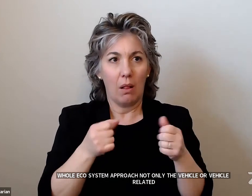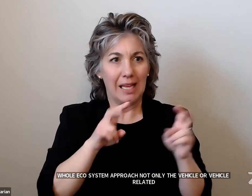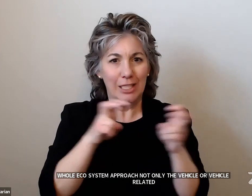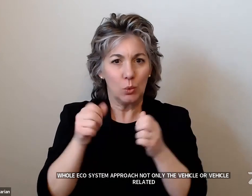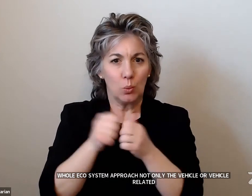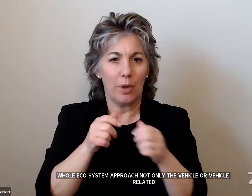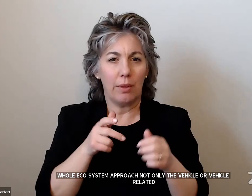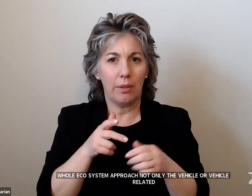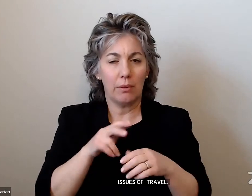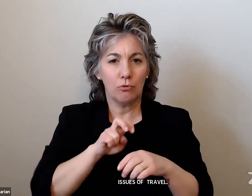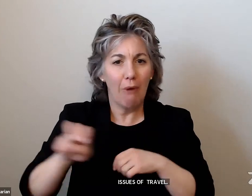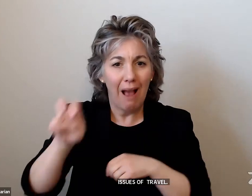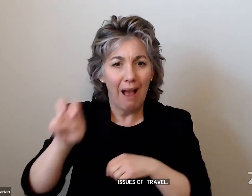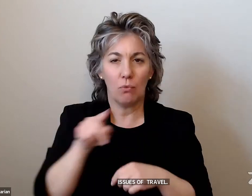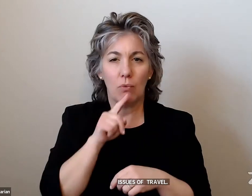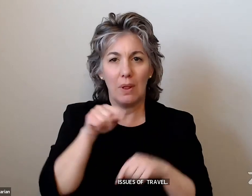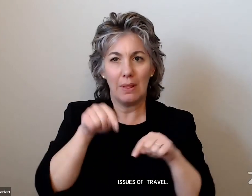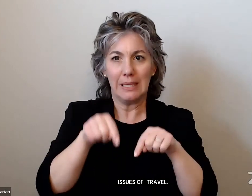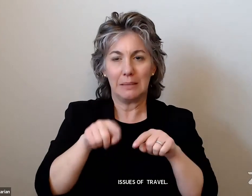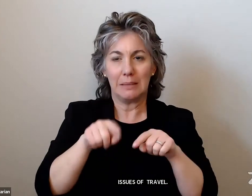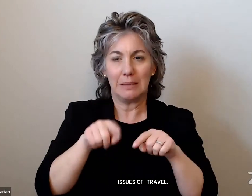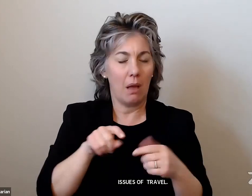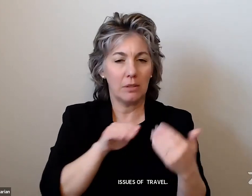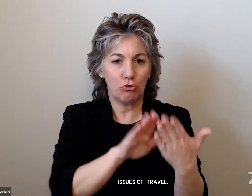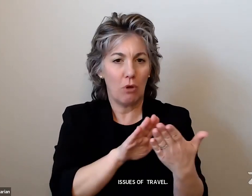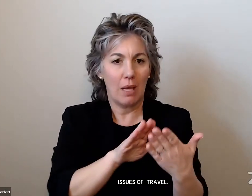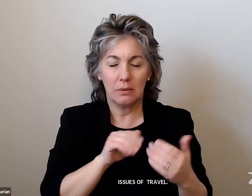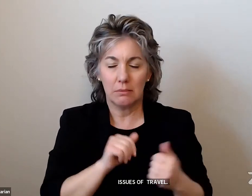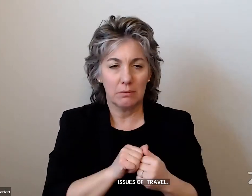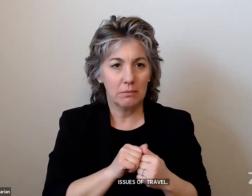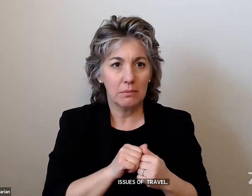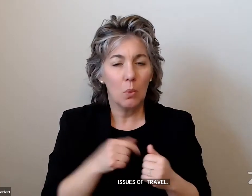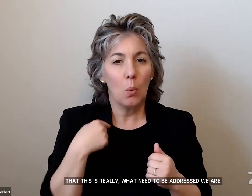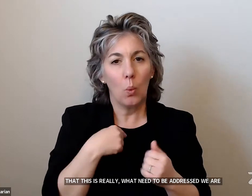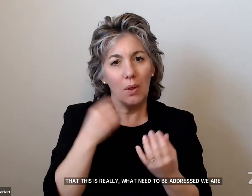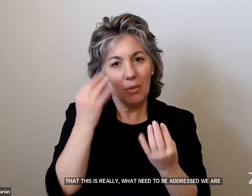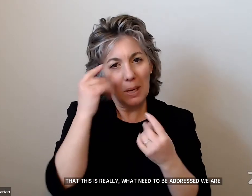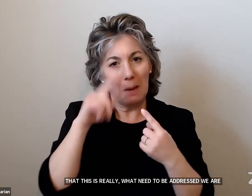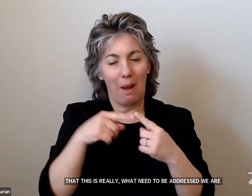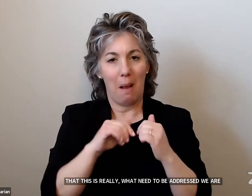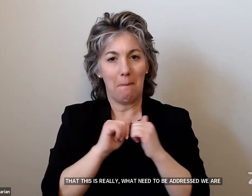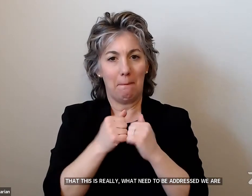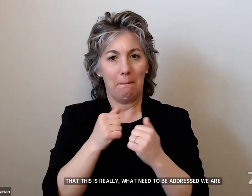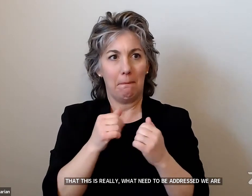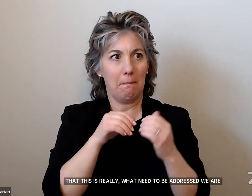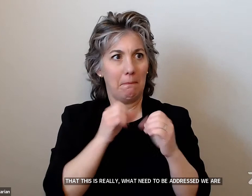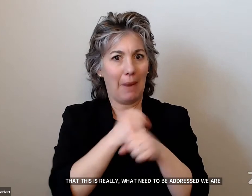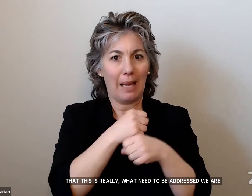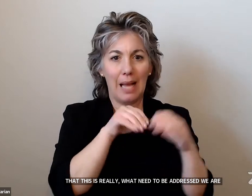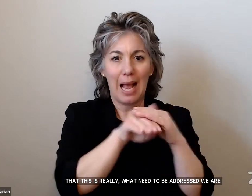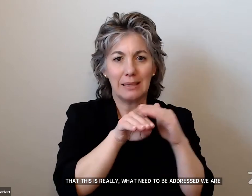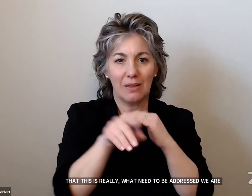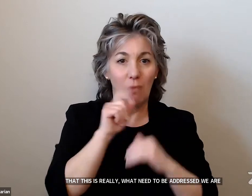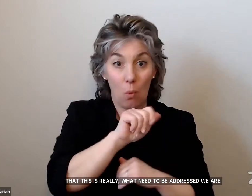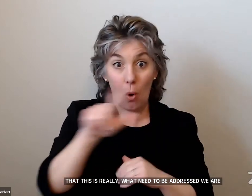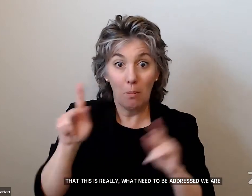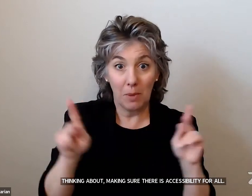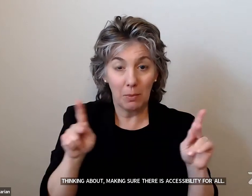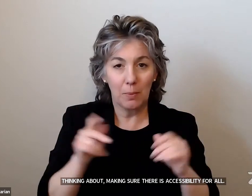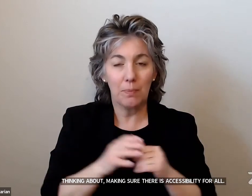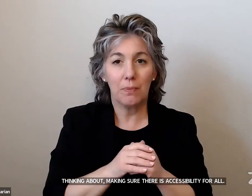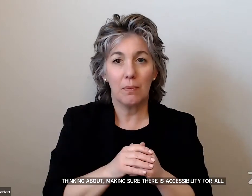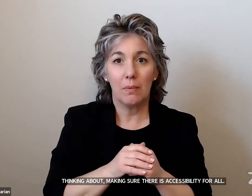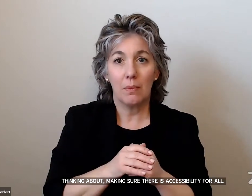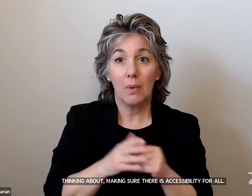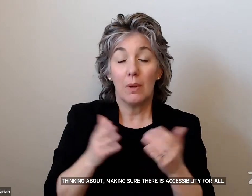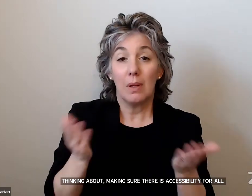That this is really what needs to be addressed if we're thinking about making sure that there's accessibility for all. We recently did at Urbanism Next